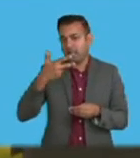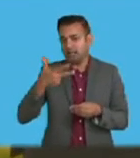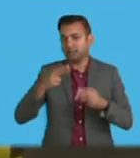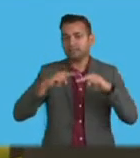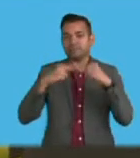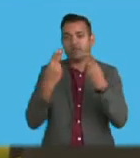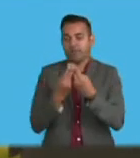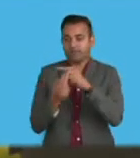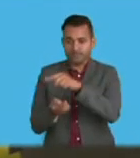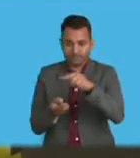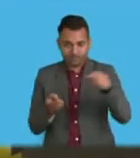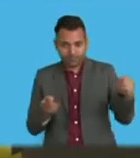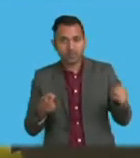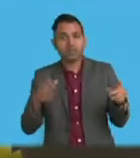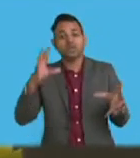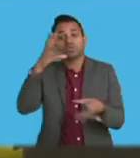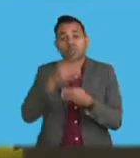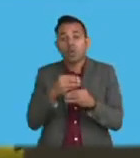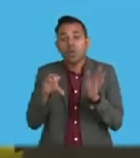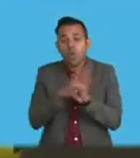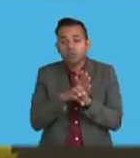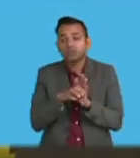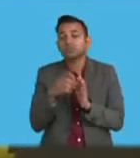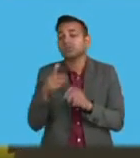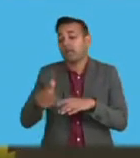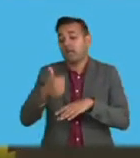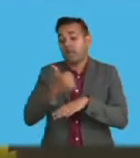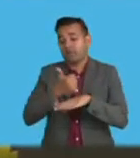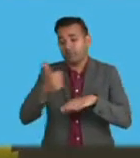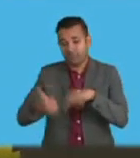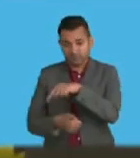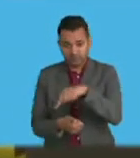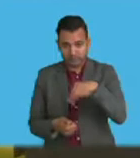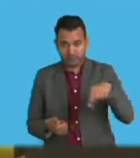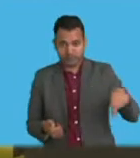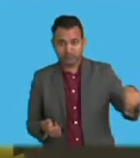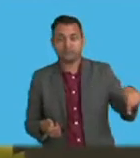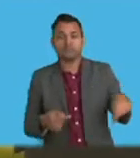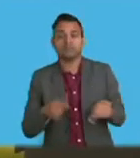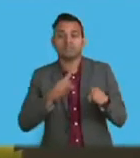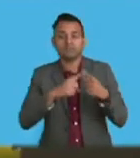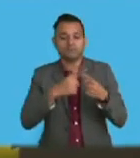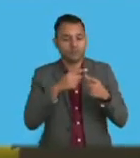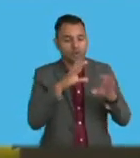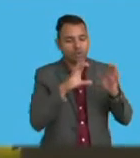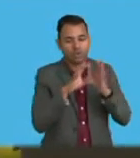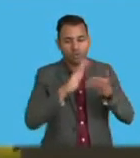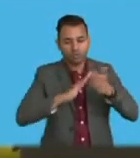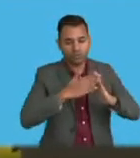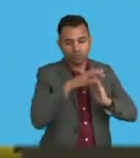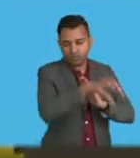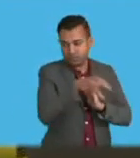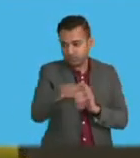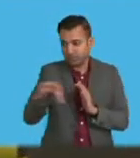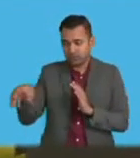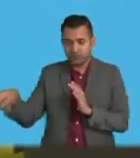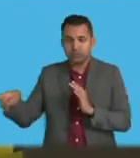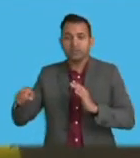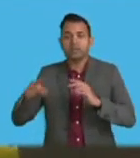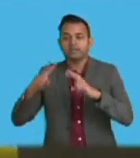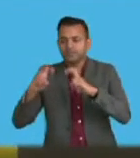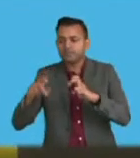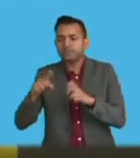cost to government for the settlements, which included the survey and other administrative costs, was $33